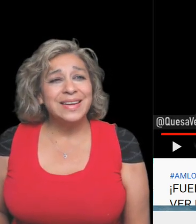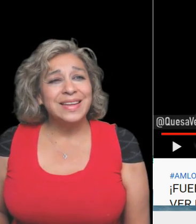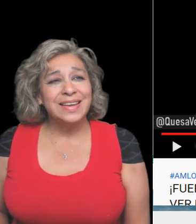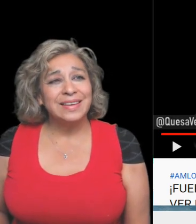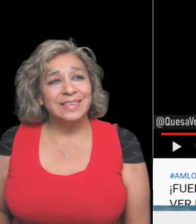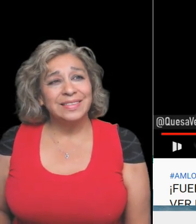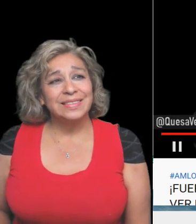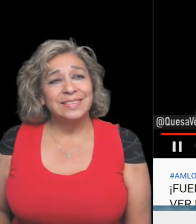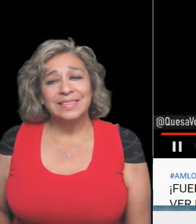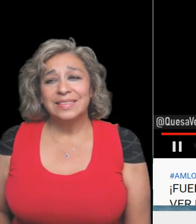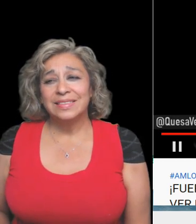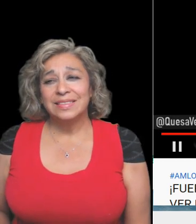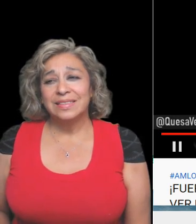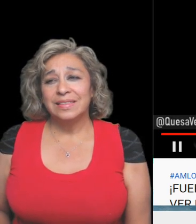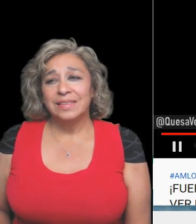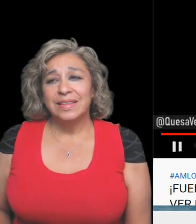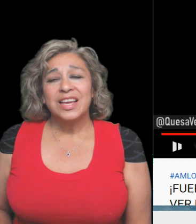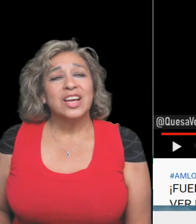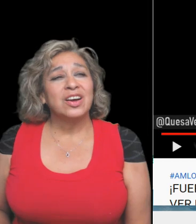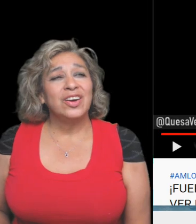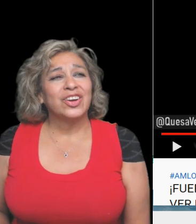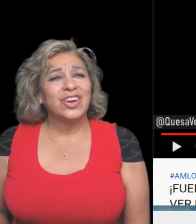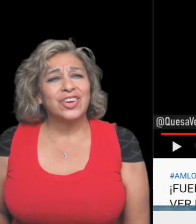transcending. Contundente.